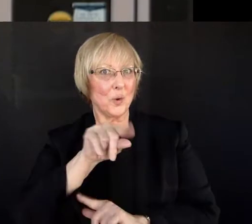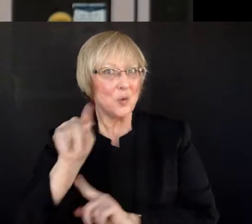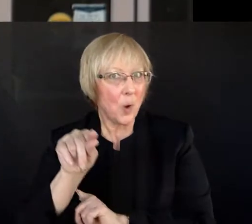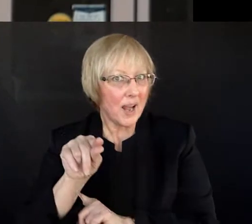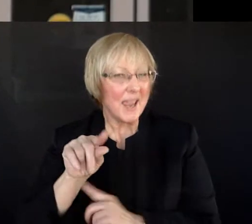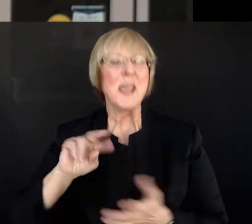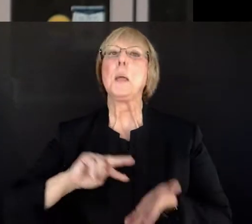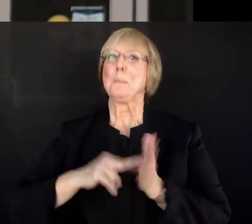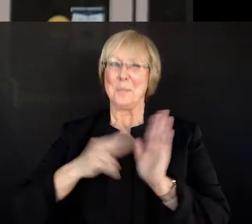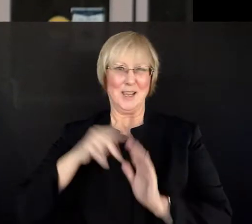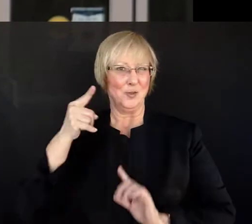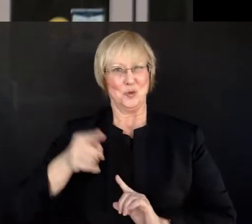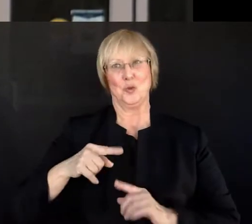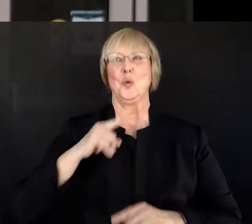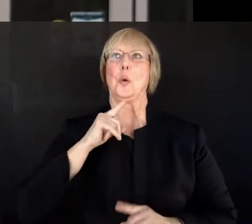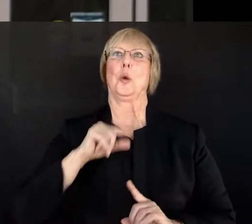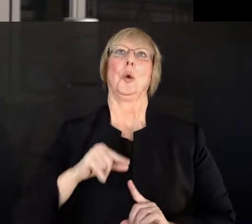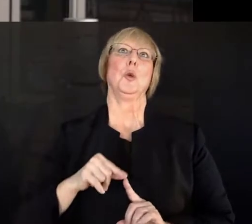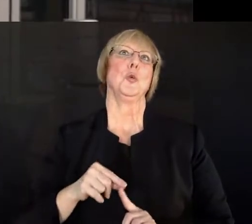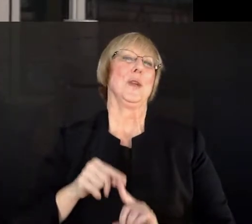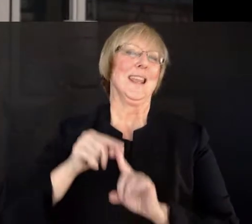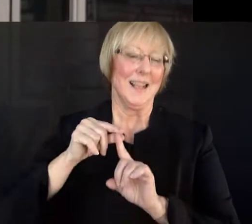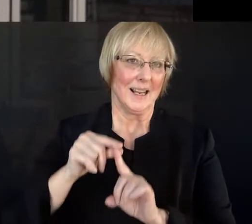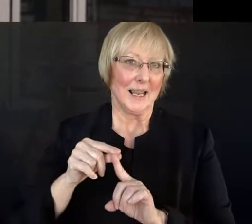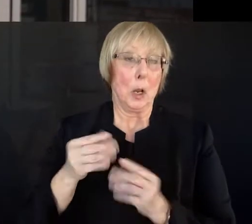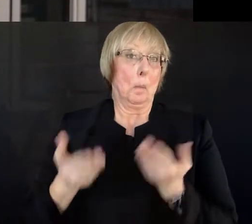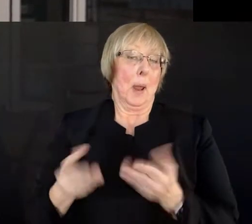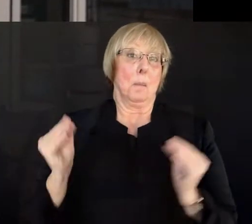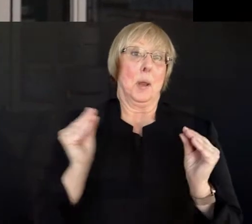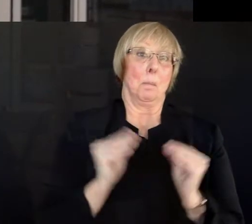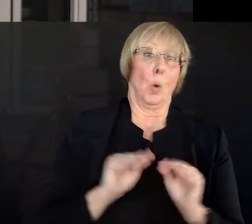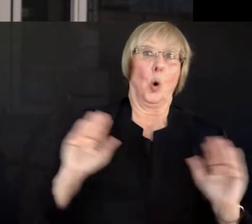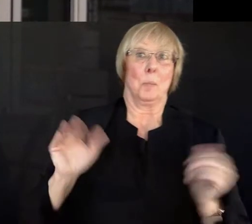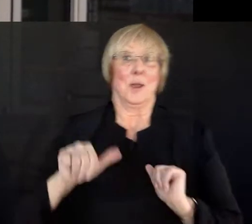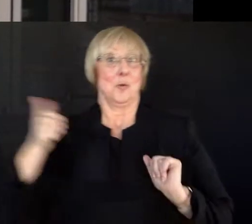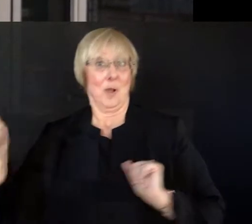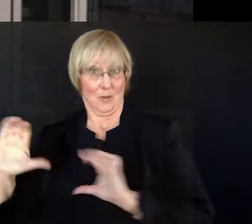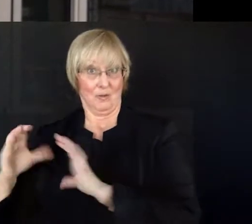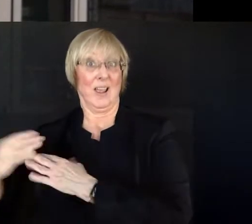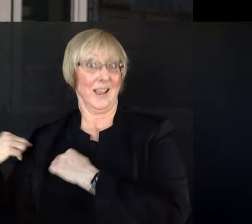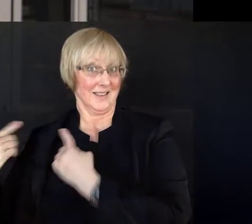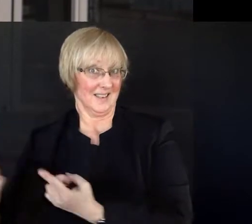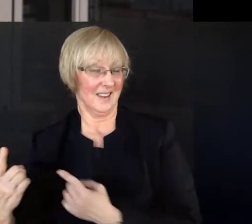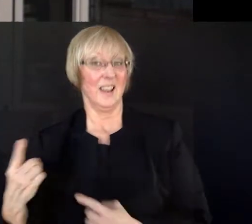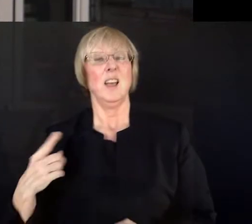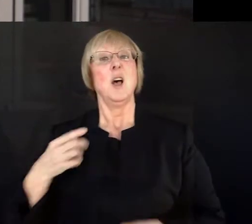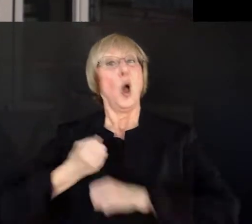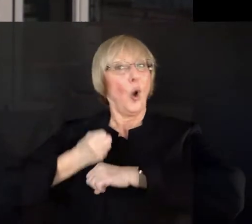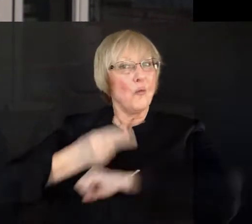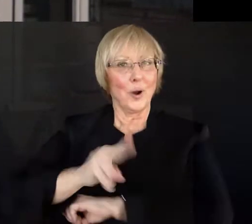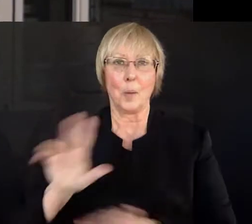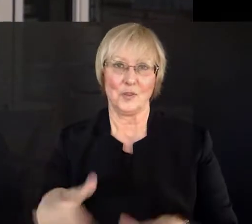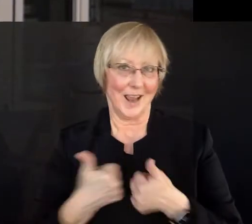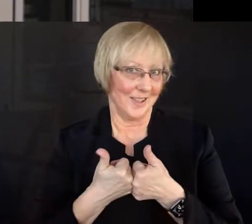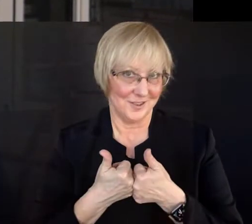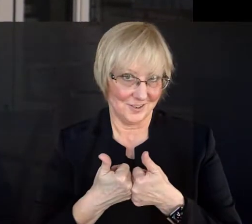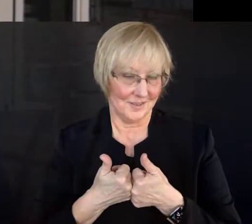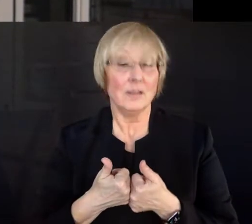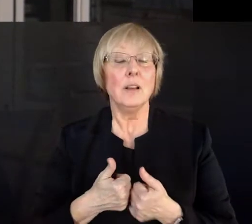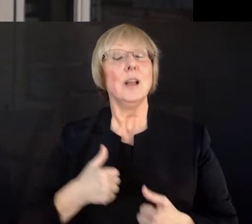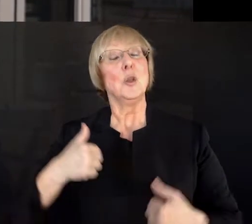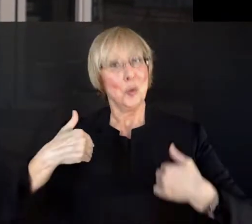grad, is that you have uniquely, more so than perhaps any other graduating class so far, overcome